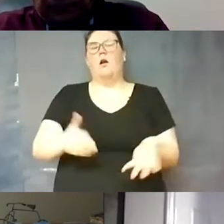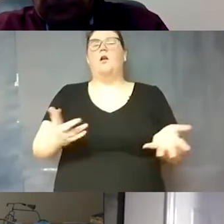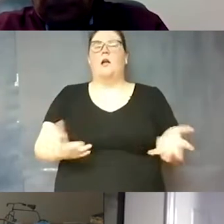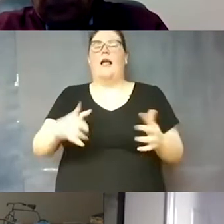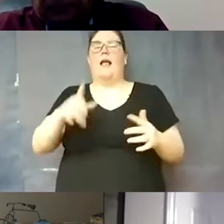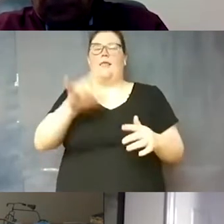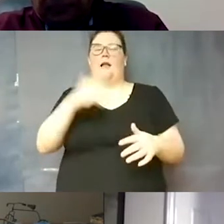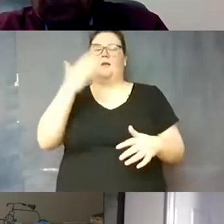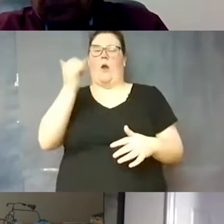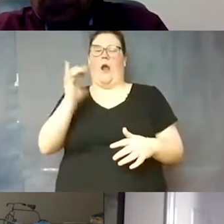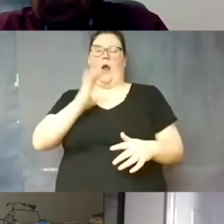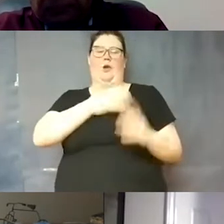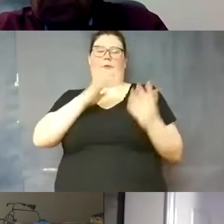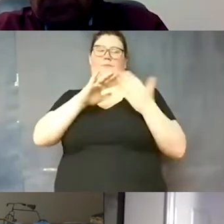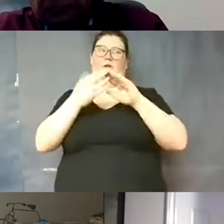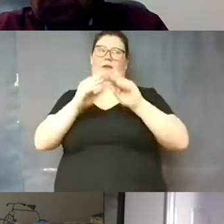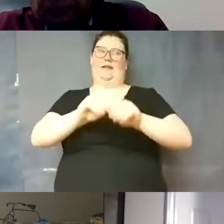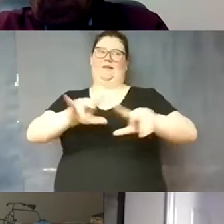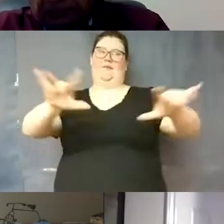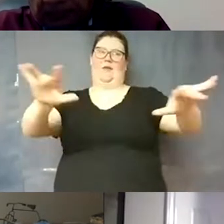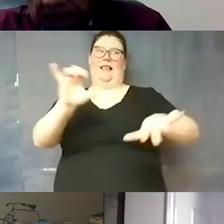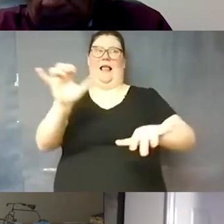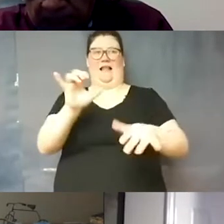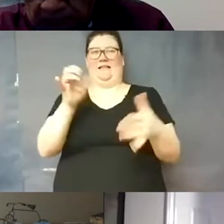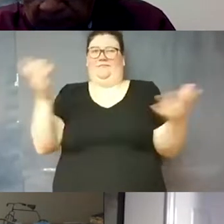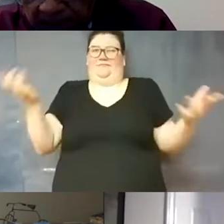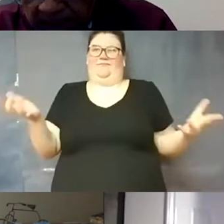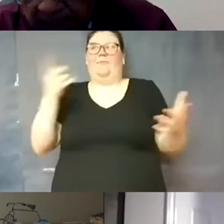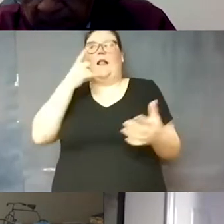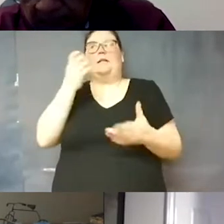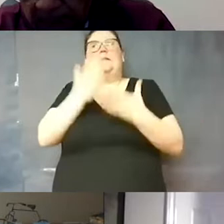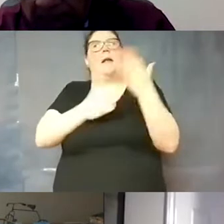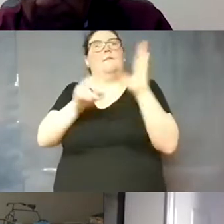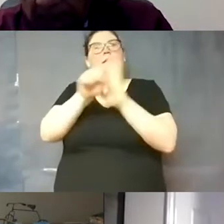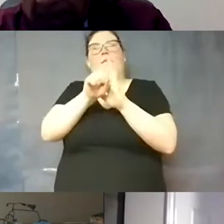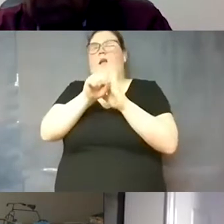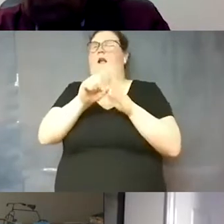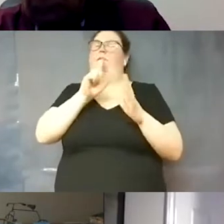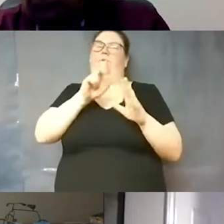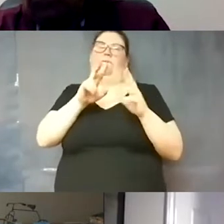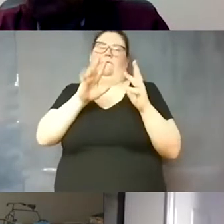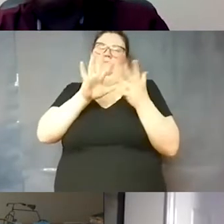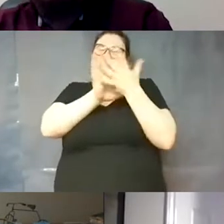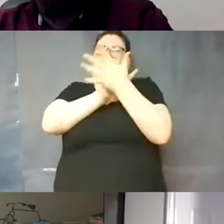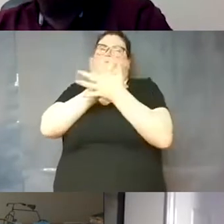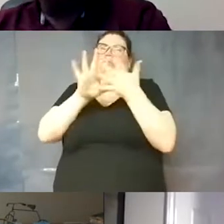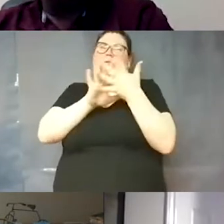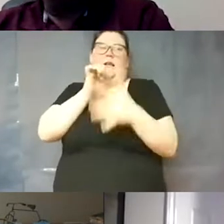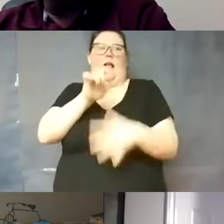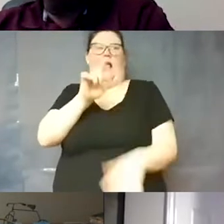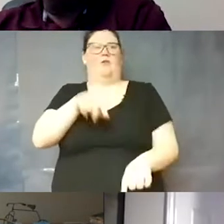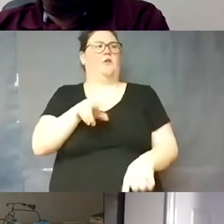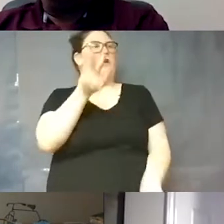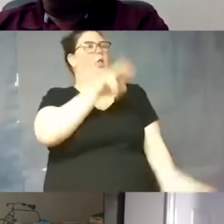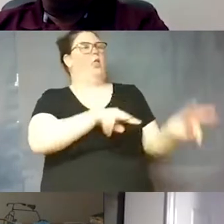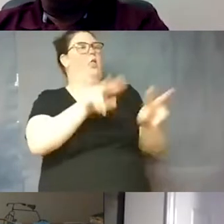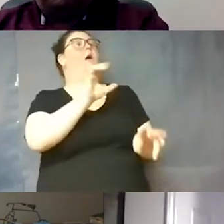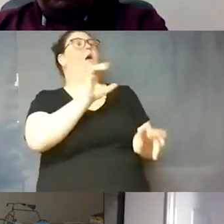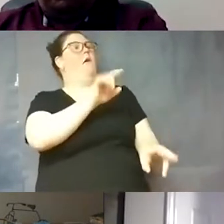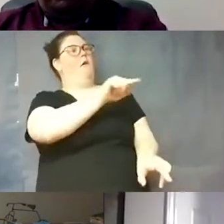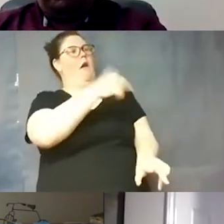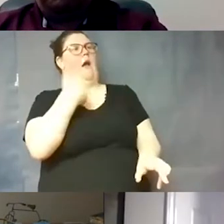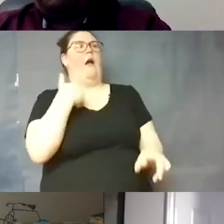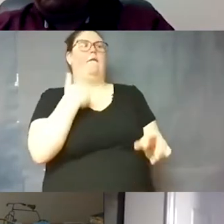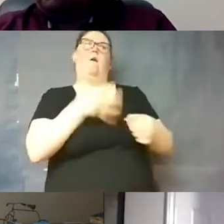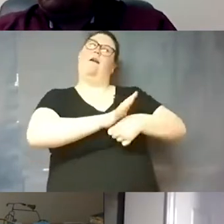of why our community spread is probably like it is because some of these symptoms are so vague it's not something you can just look at somebody and say that